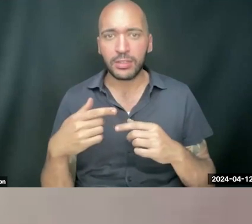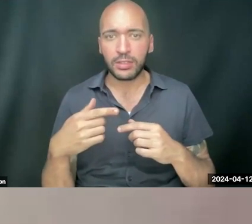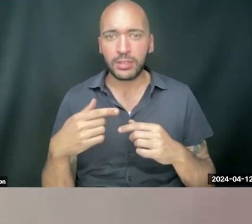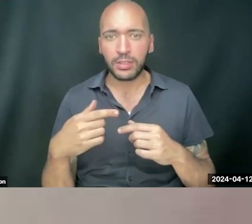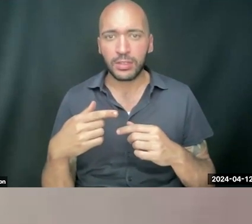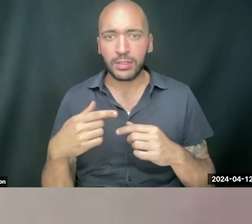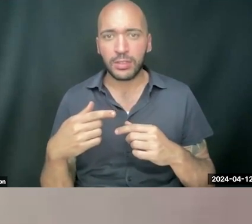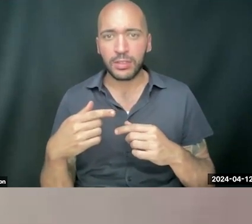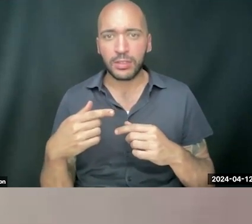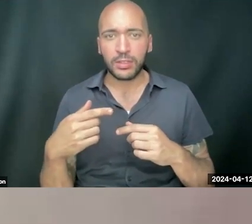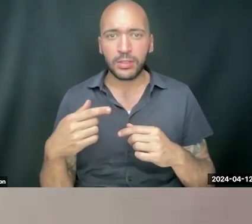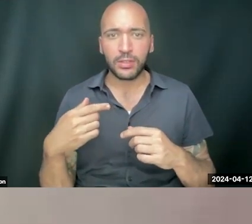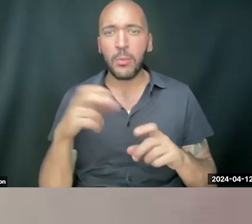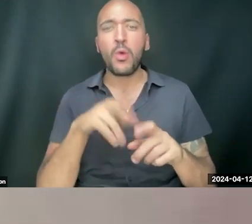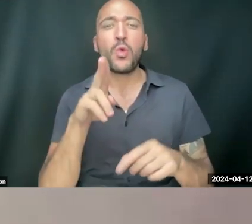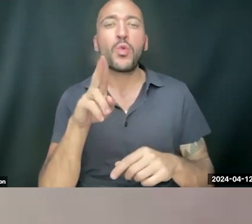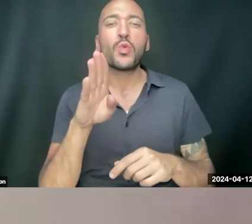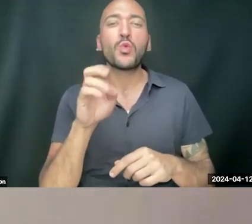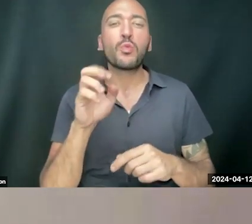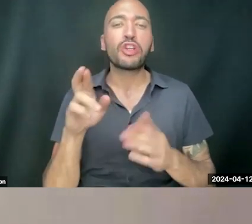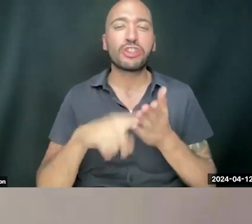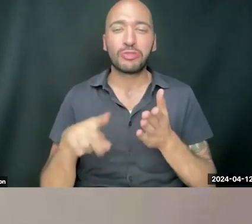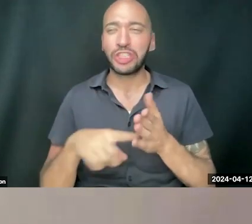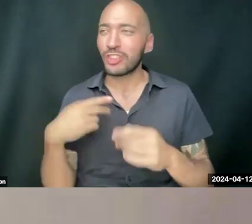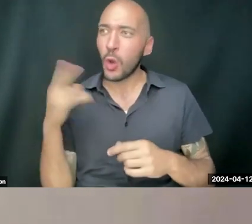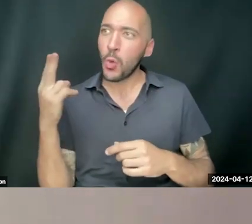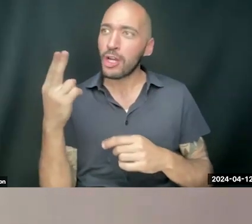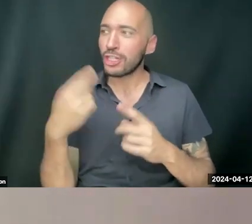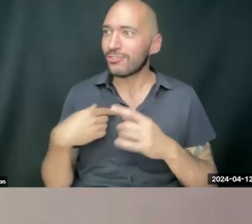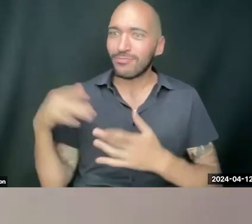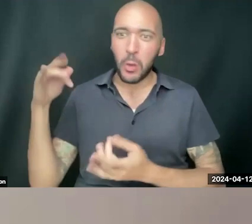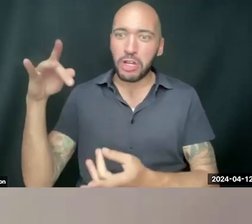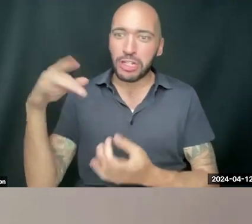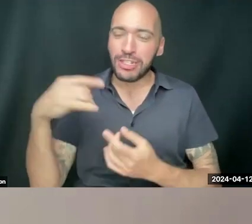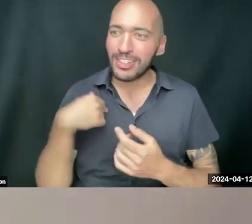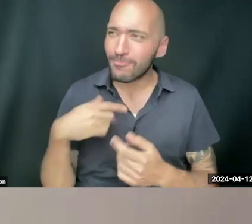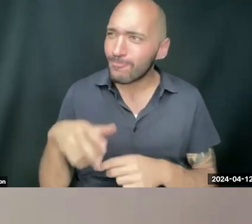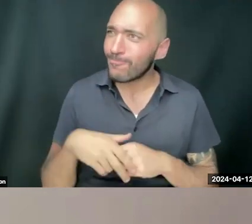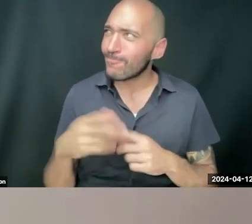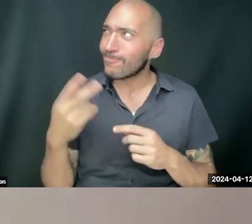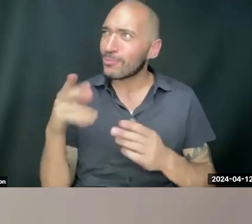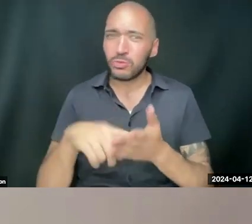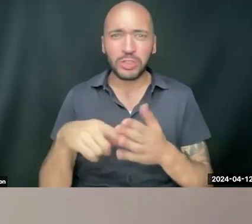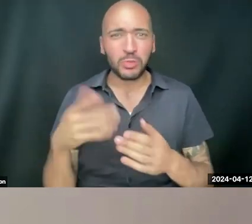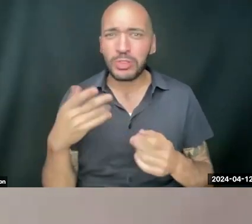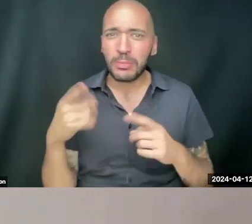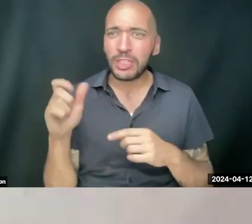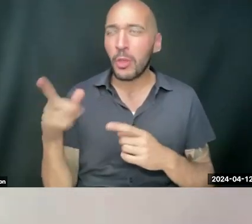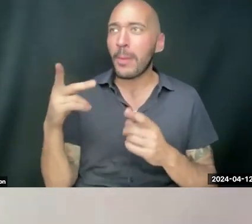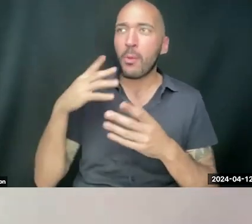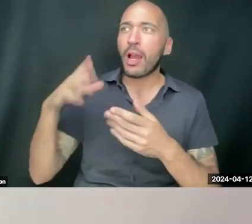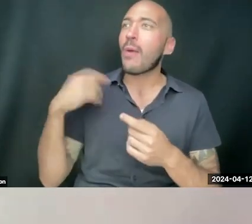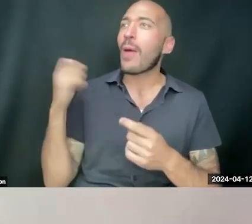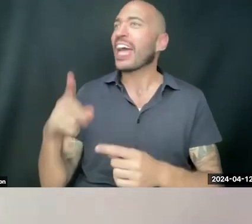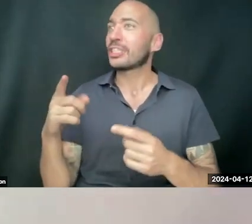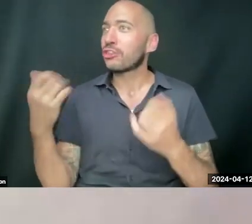and I'm like, what's up with St. Louis? What's going on? What's happening to you in this place? That's my fault. And like people talk for,